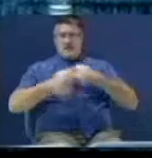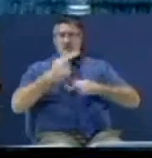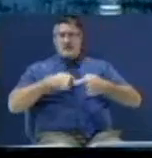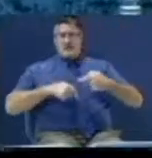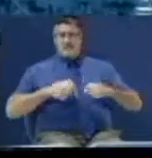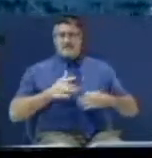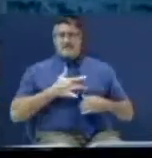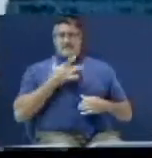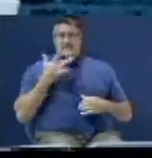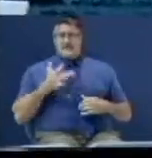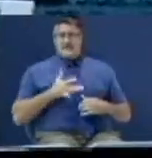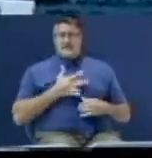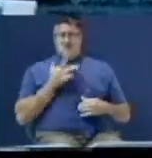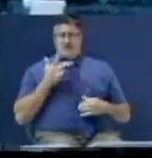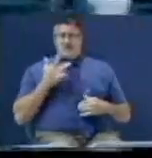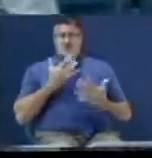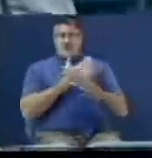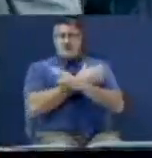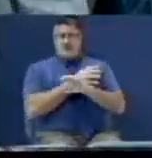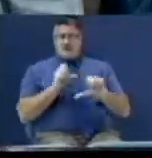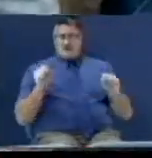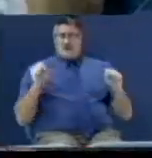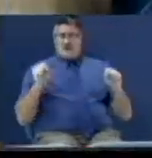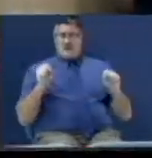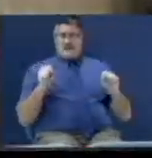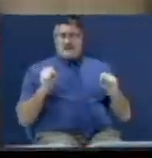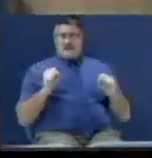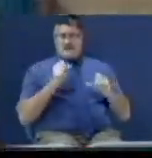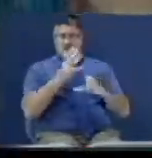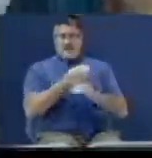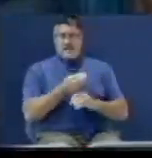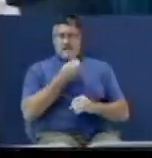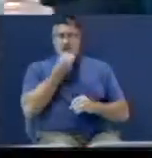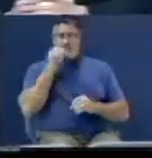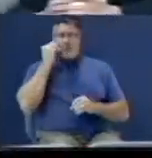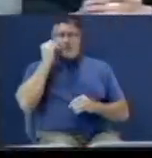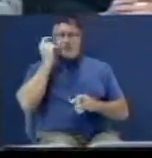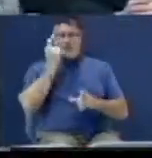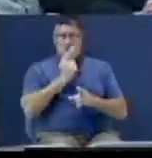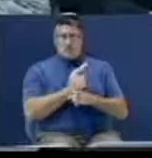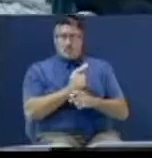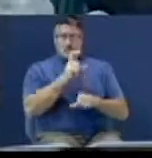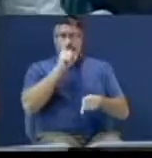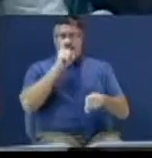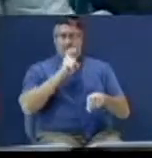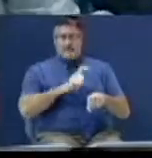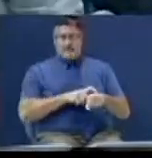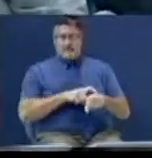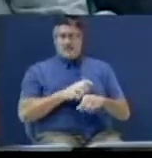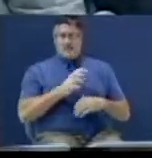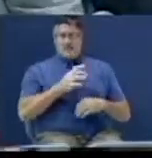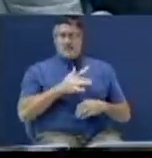they're gonna get kids home at 11 o'clock at night, 10.30 at night, we're gonna have a place where they feel